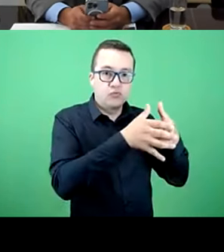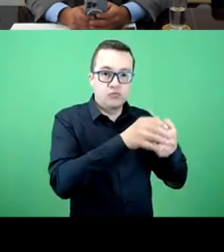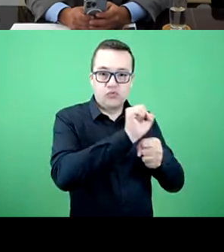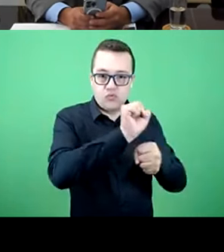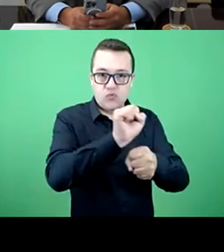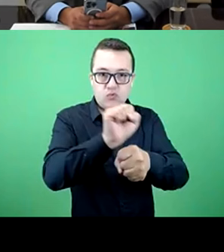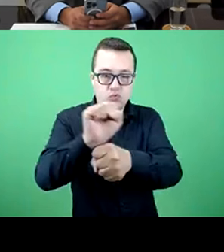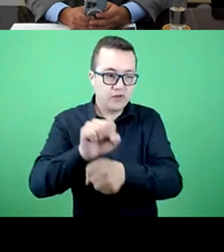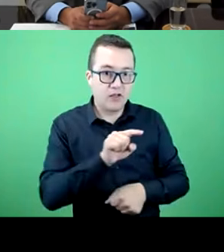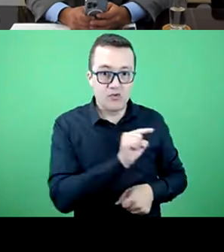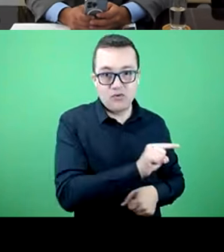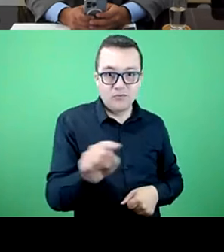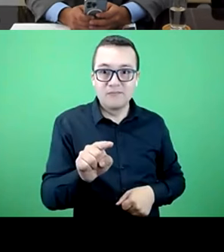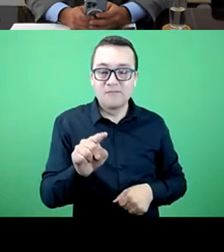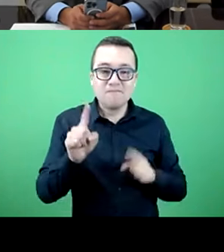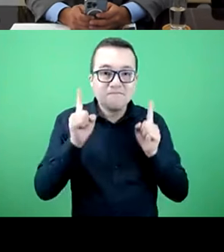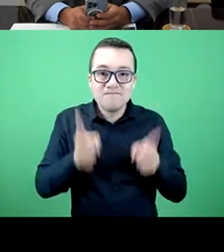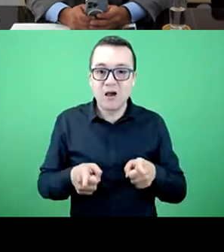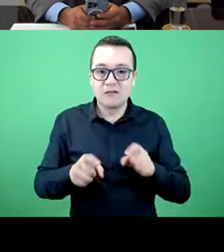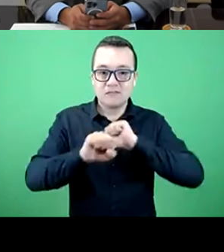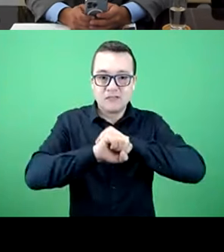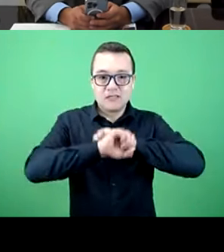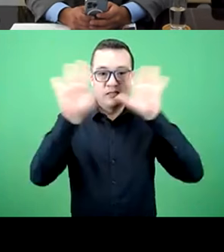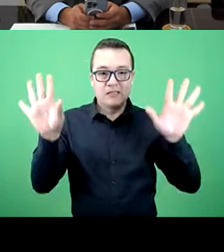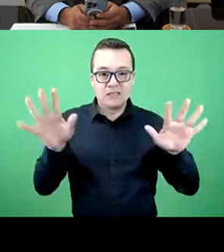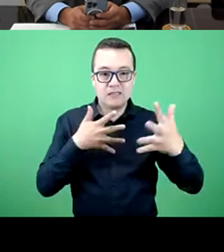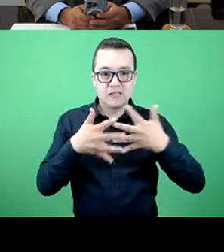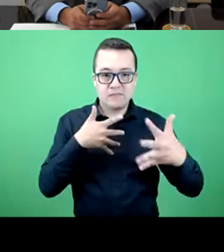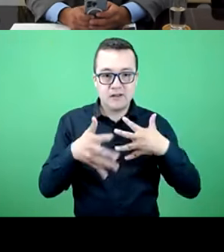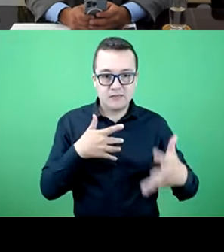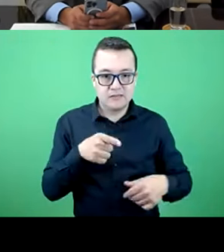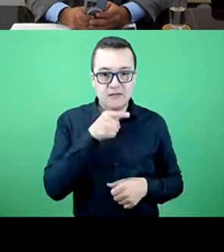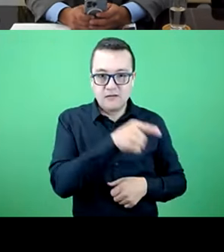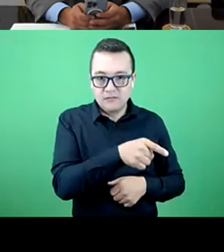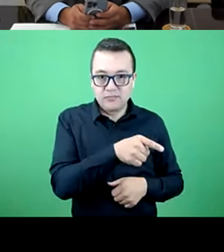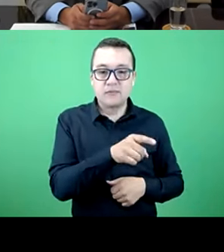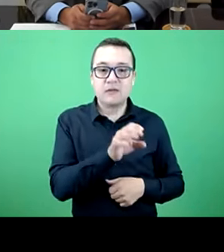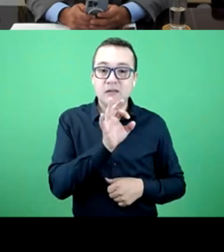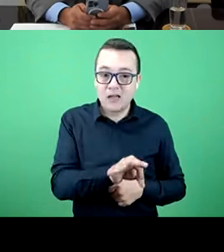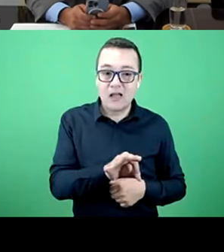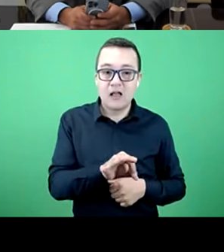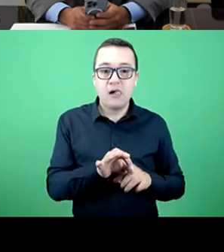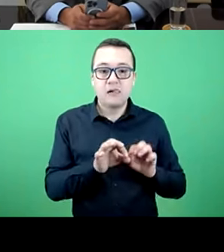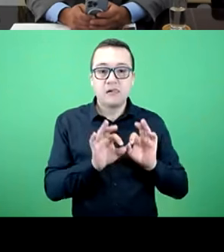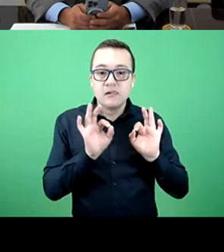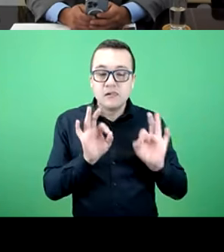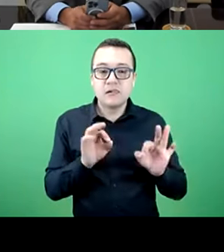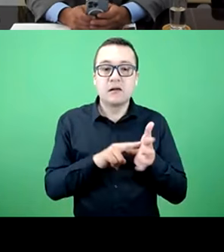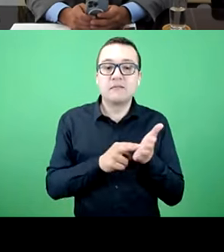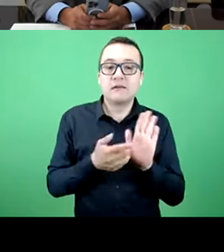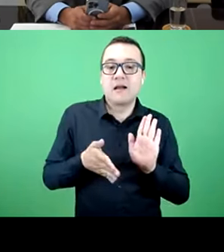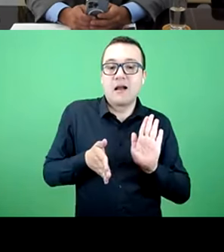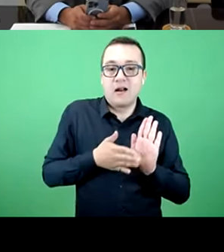technical aspects of these providers. There's transparency is a mandate. The financial status, the